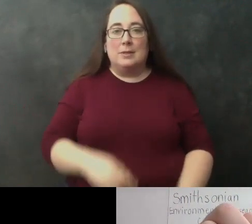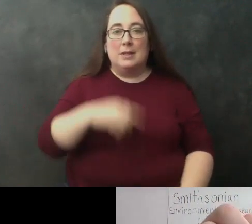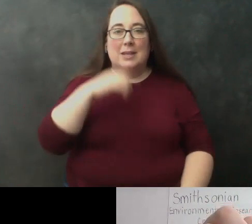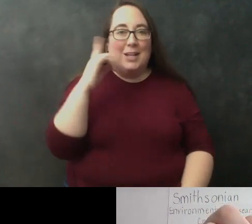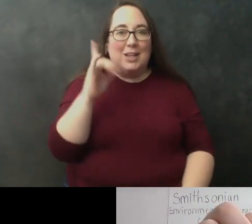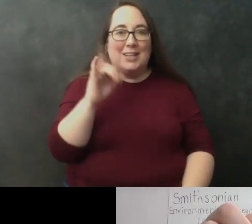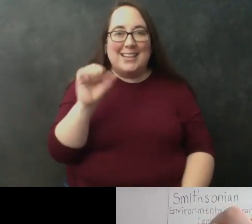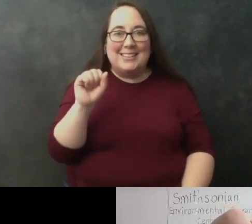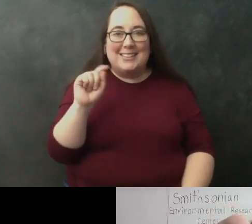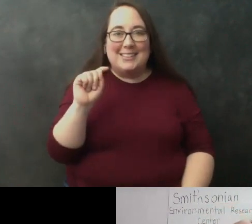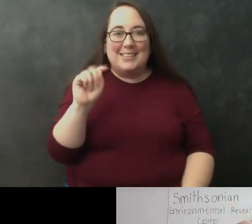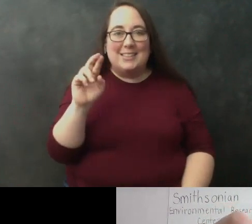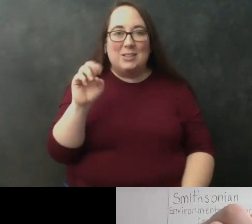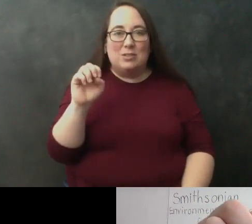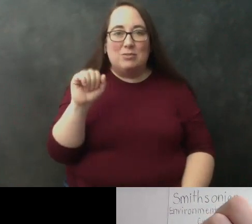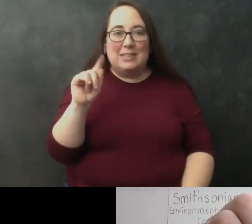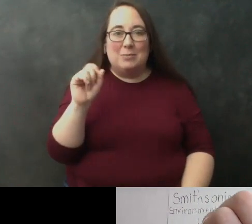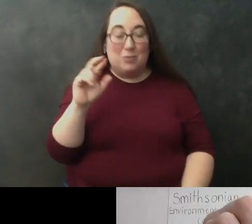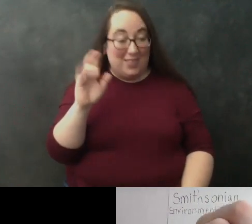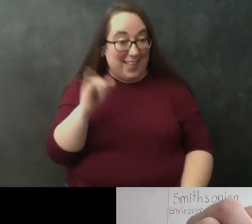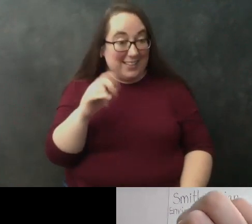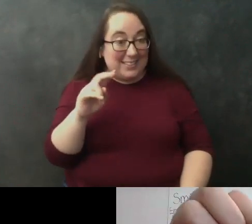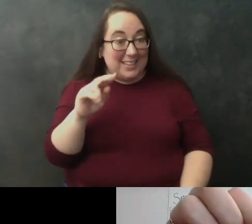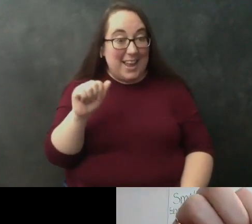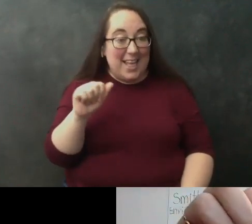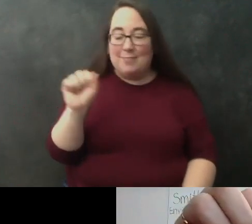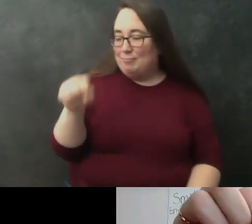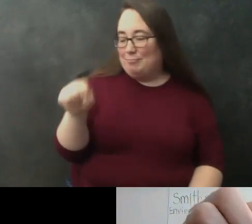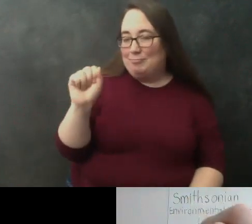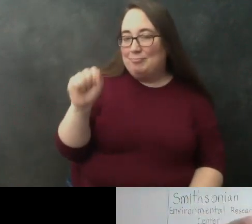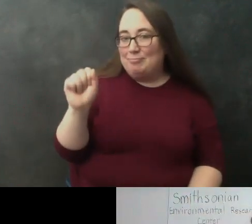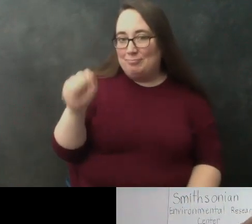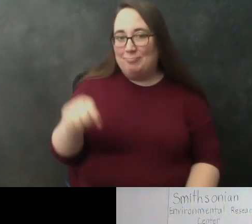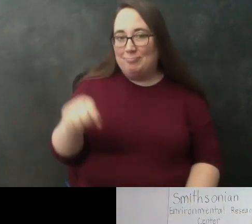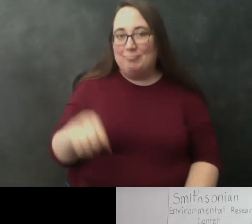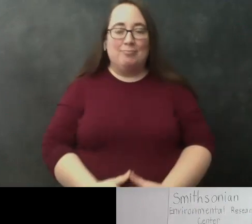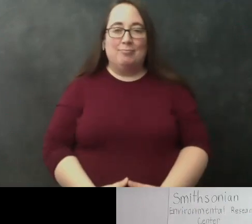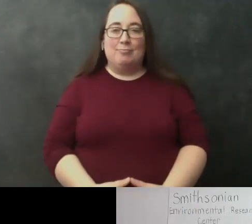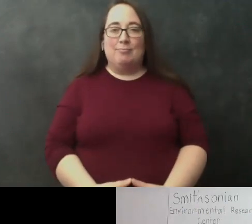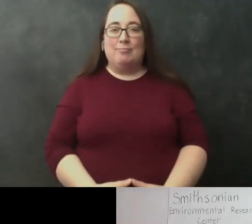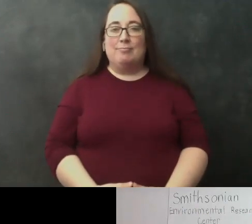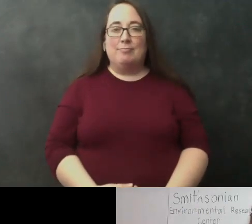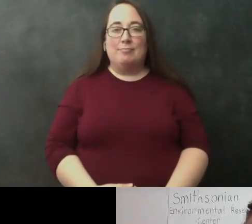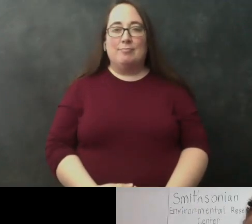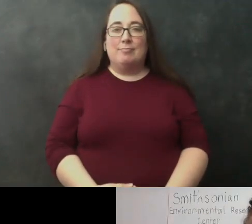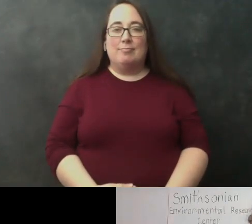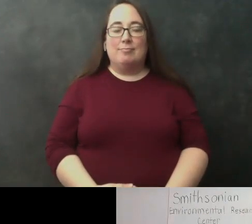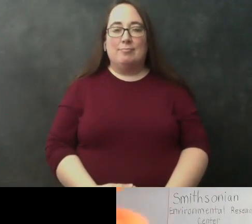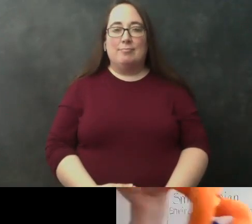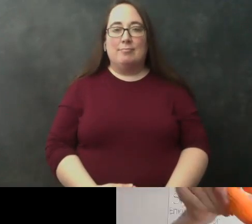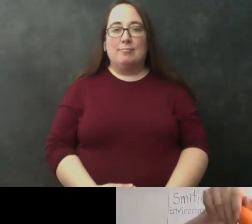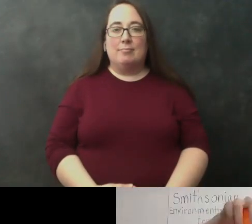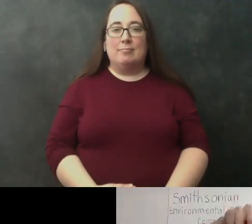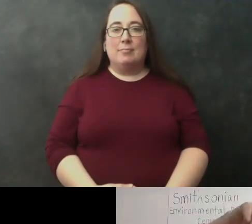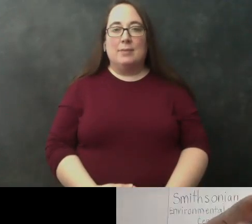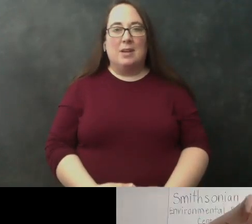so this is the dna yeah wow so how come how come the dna doesn't look like